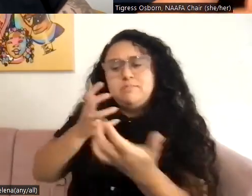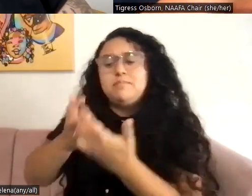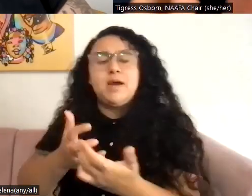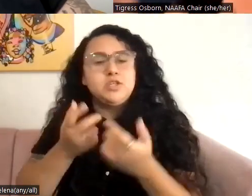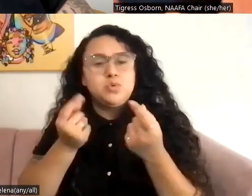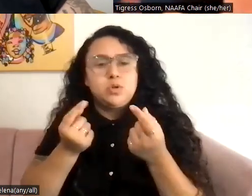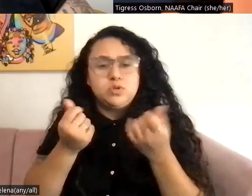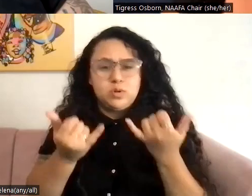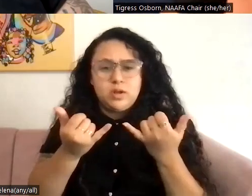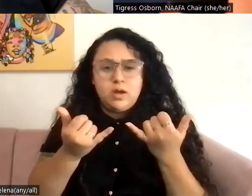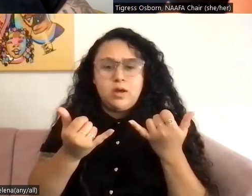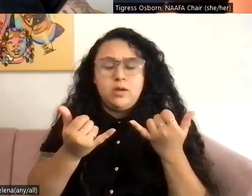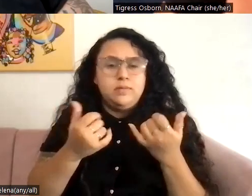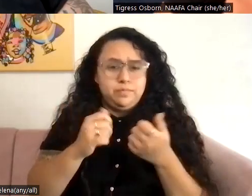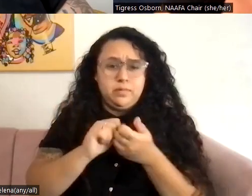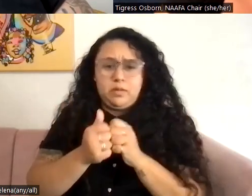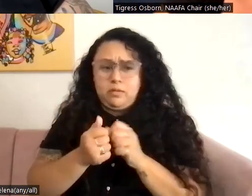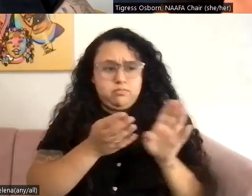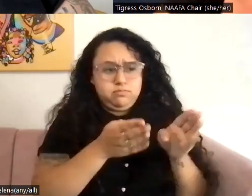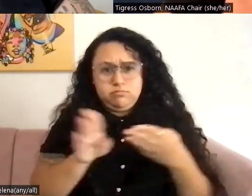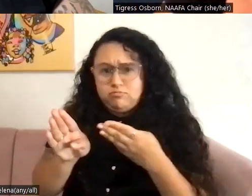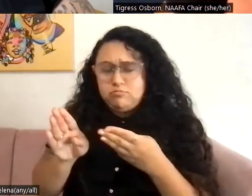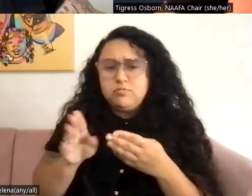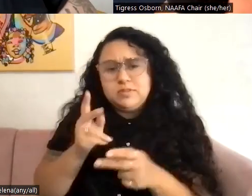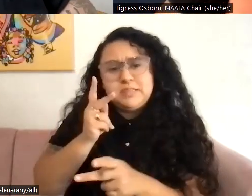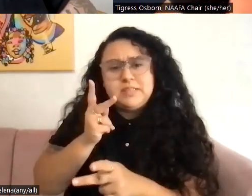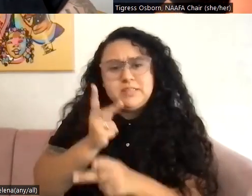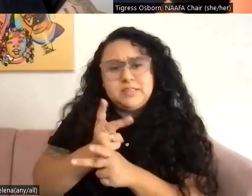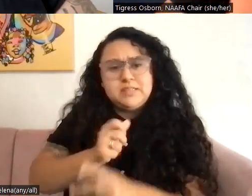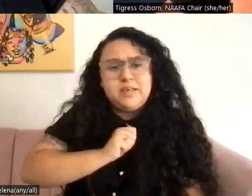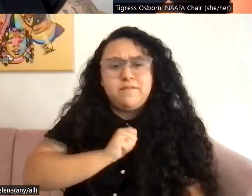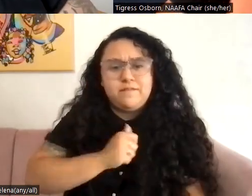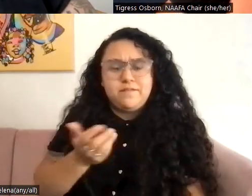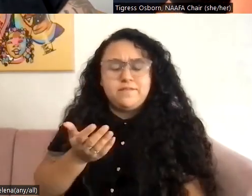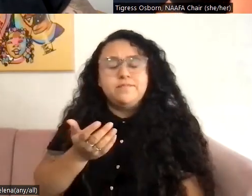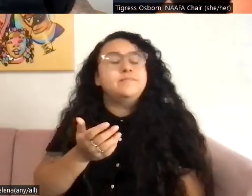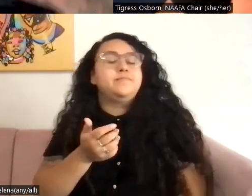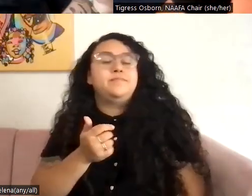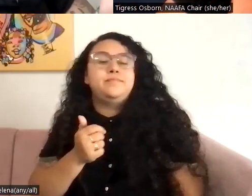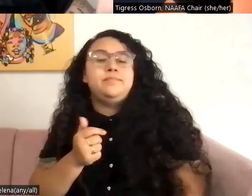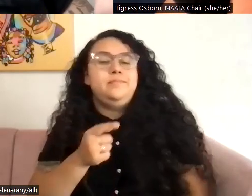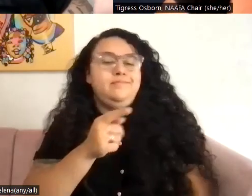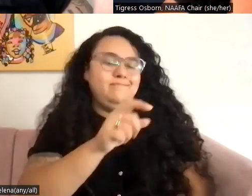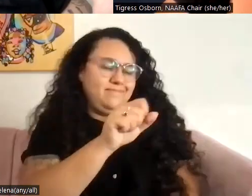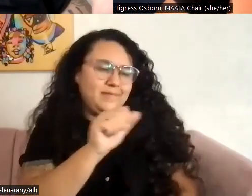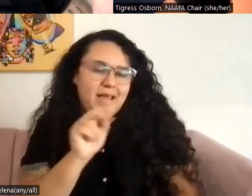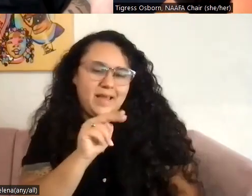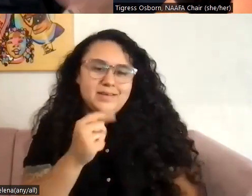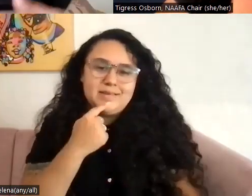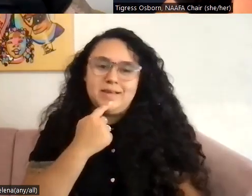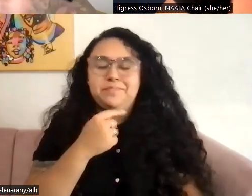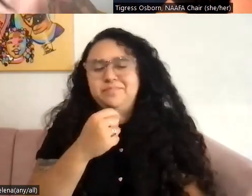needle further to the self-care side and why? Yeah, I love this question. So I started, um,